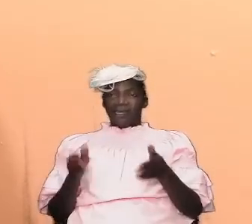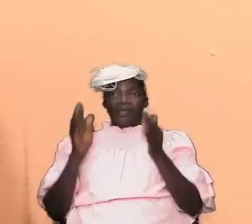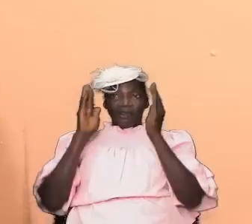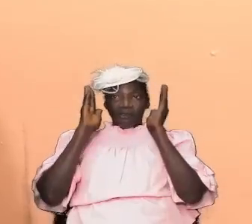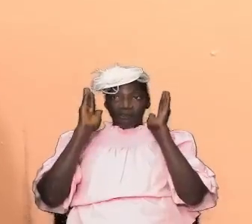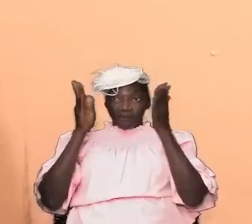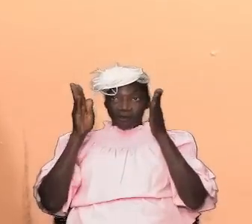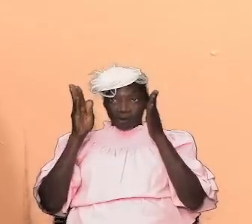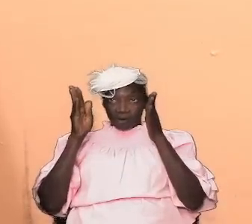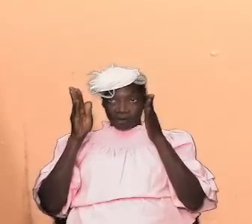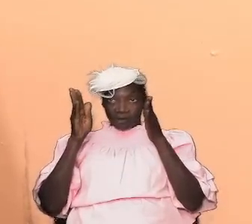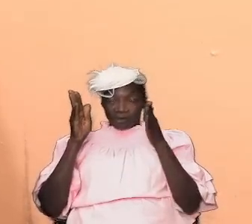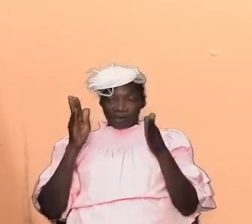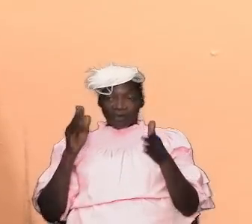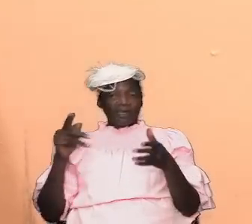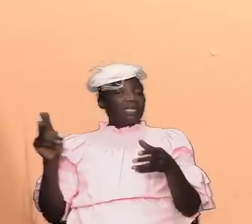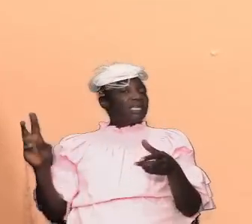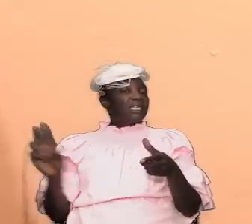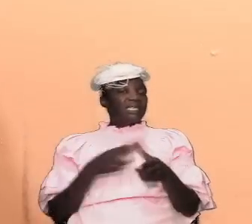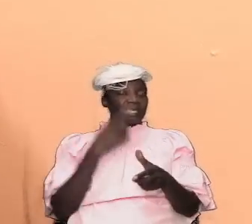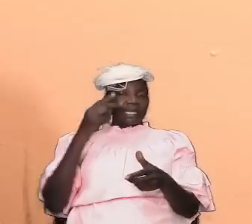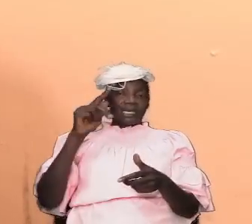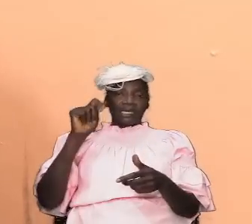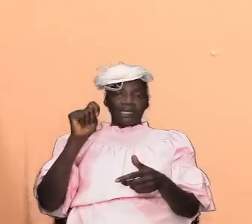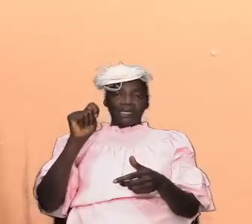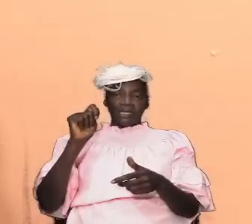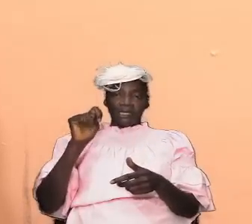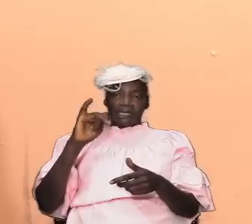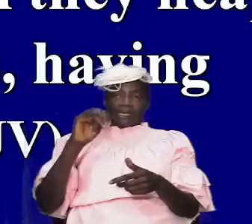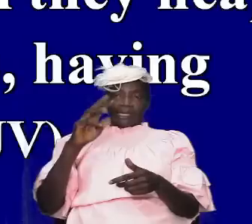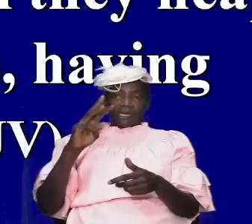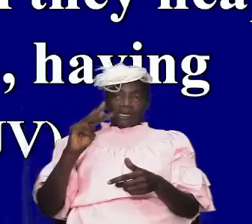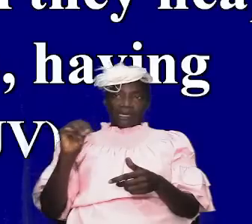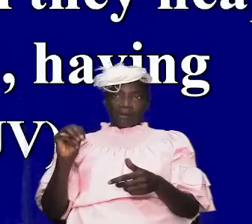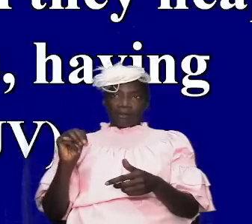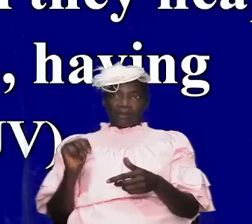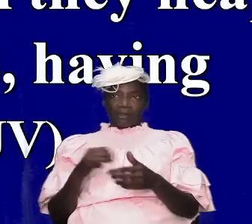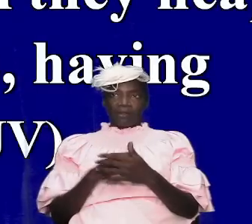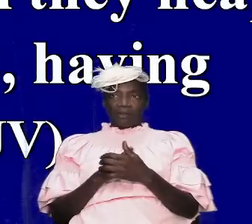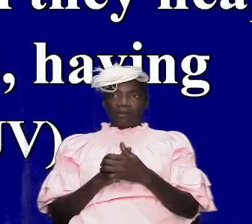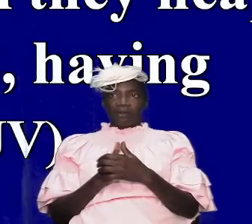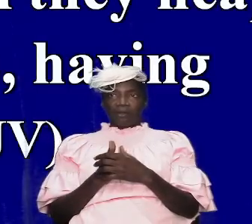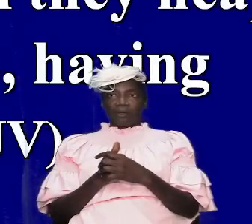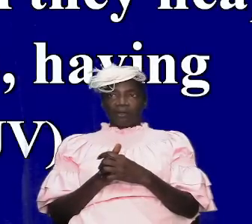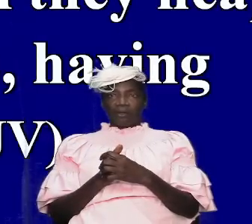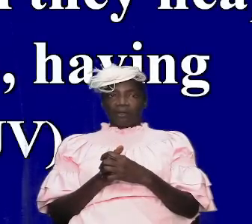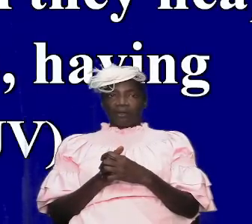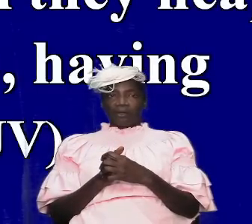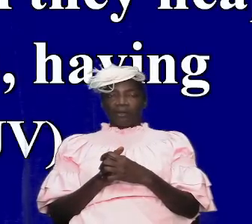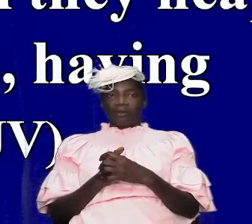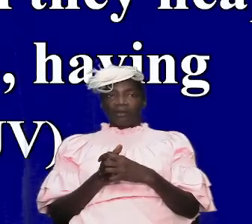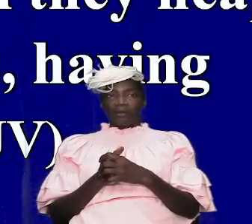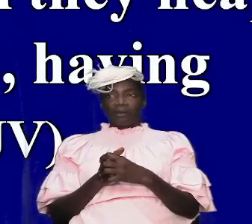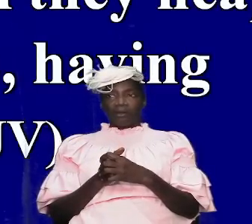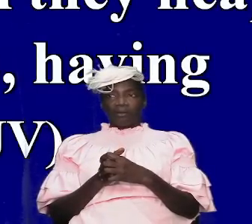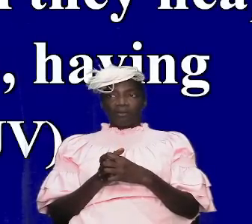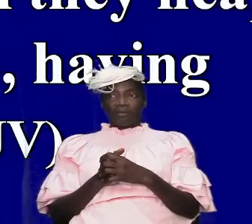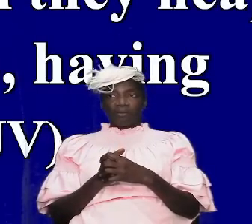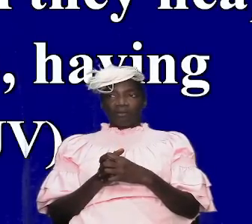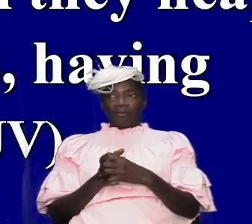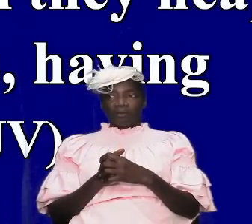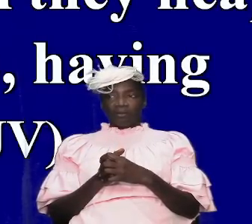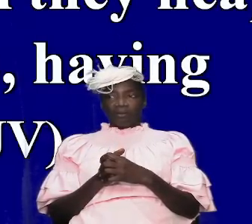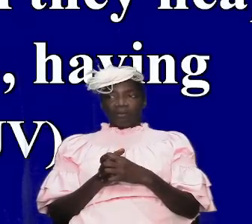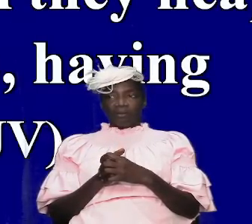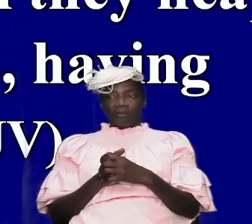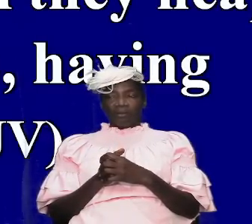on it again second timothy i want that to seep in and mark you i'm going through you know and we're going to take with time